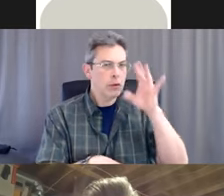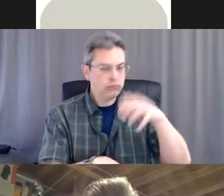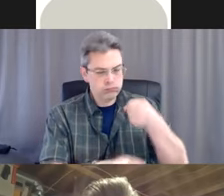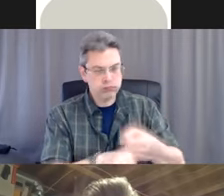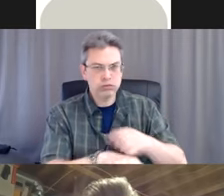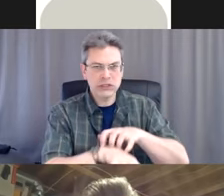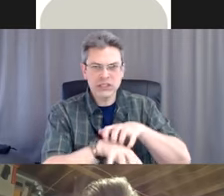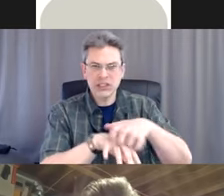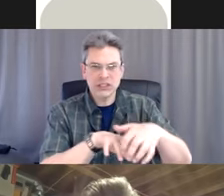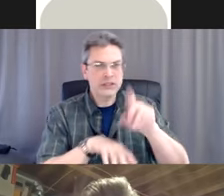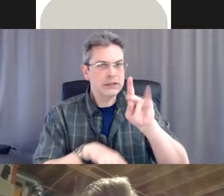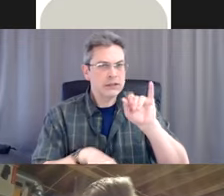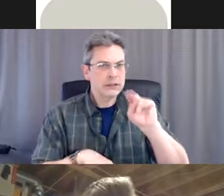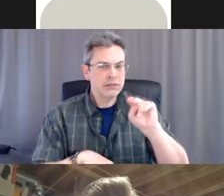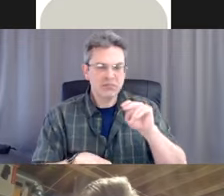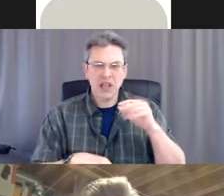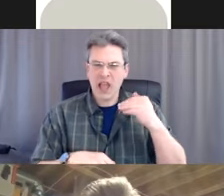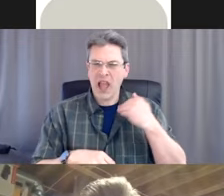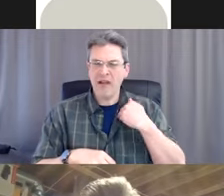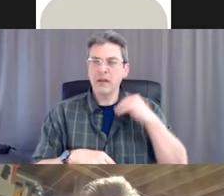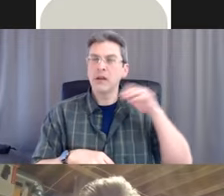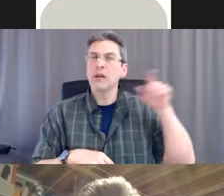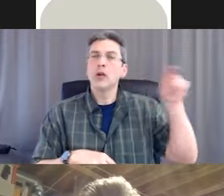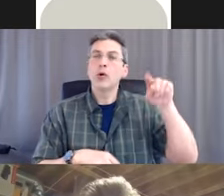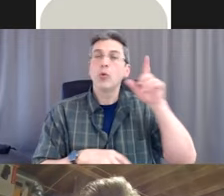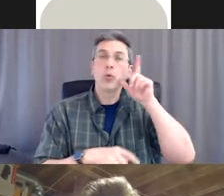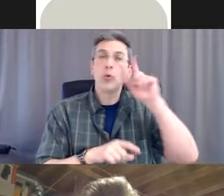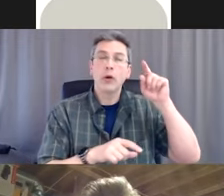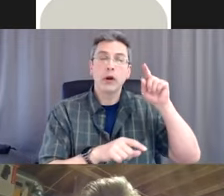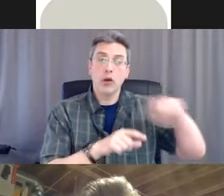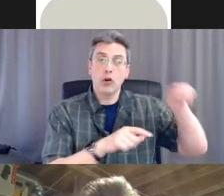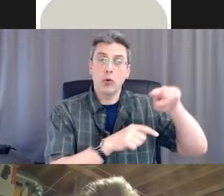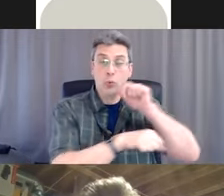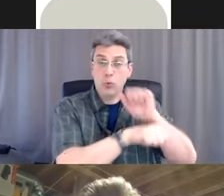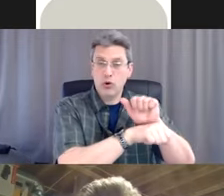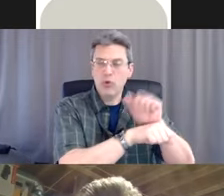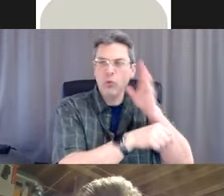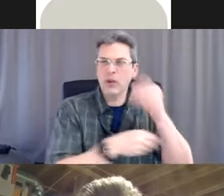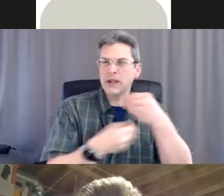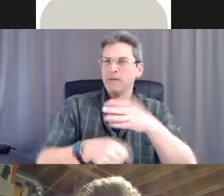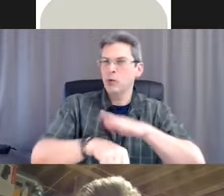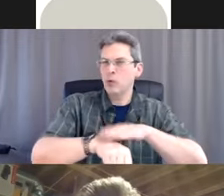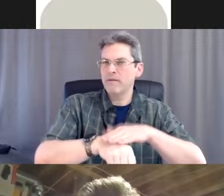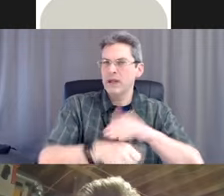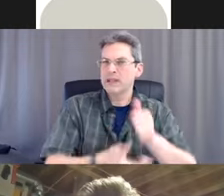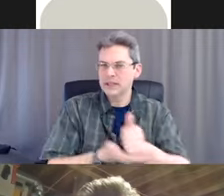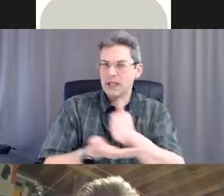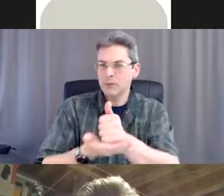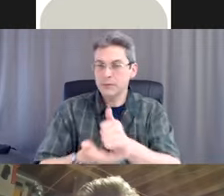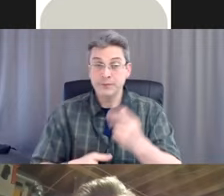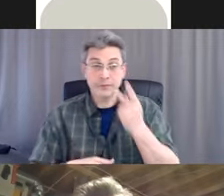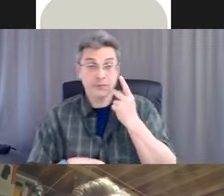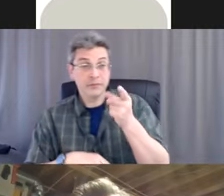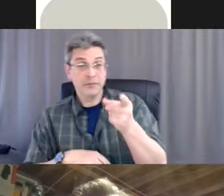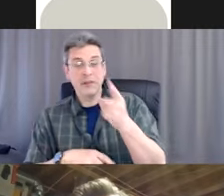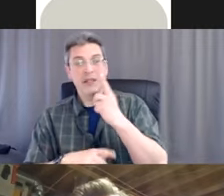Public Health Agency of Canada has always said, as has the WHO, adherence to hand hygiene is the single most